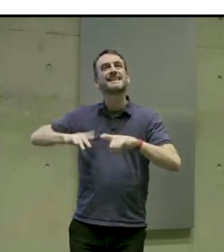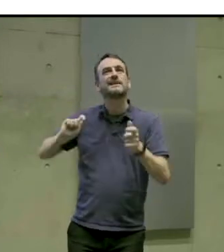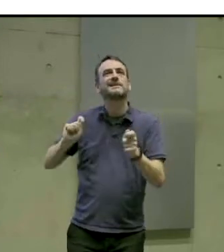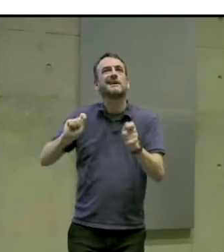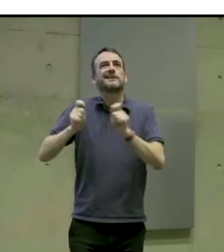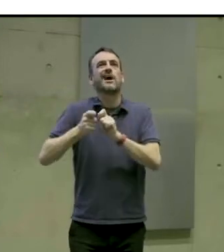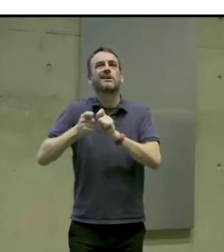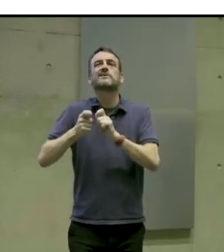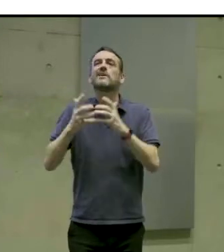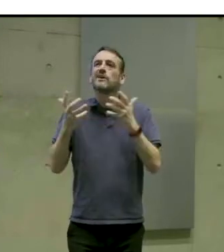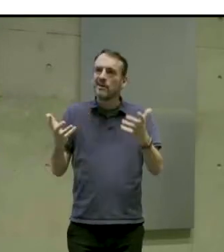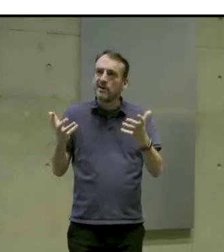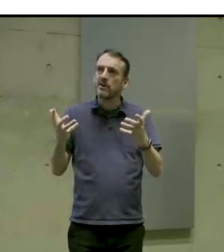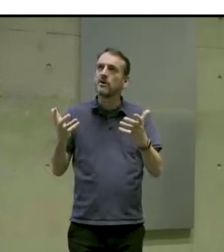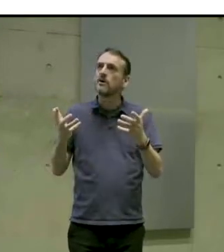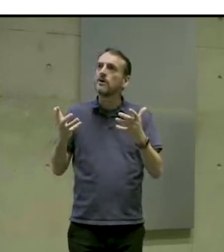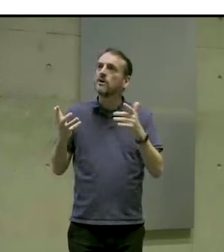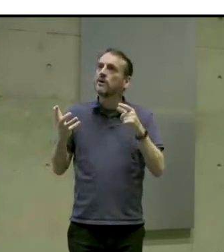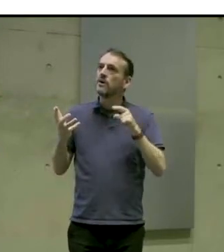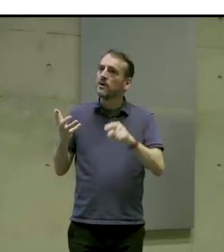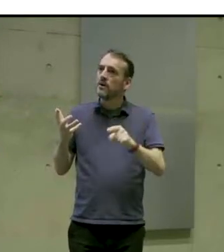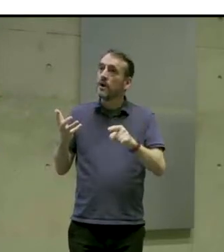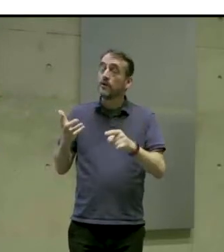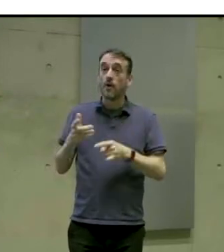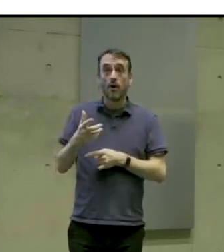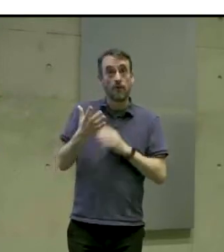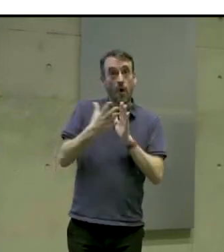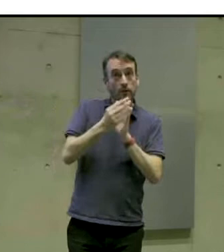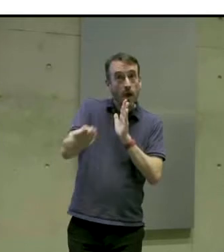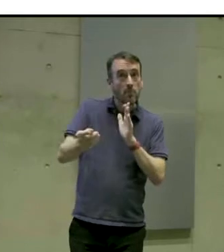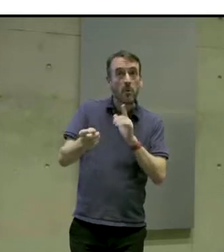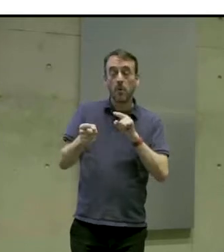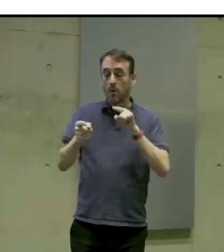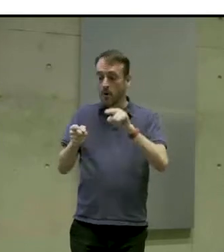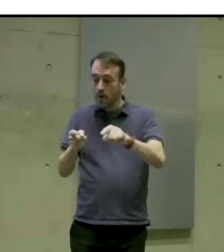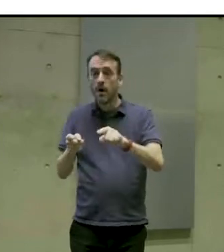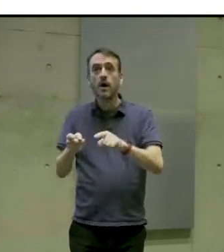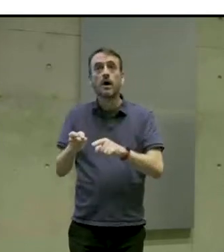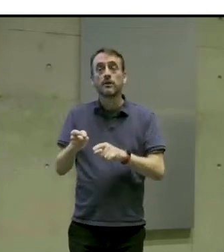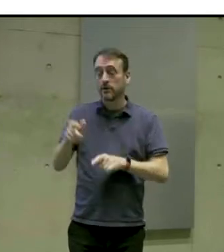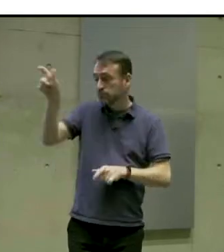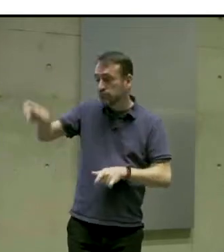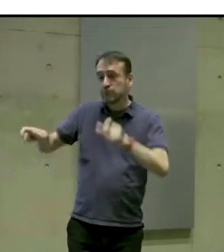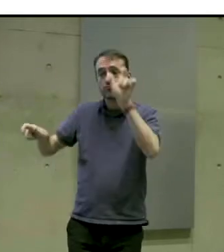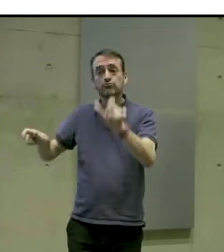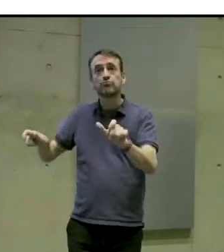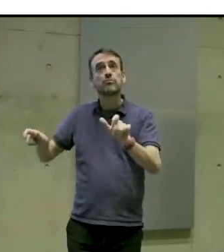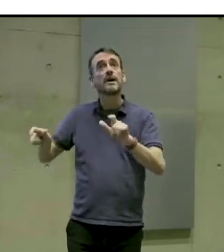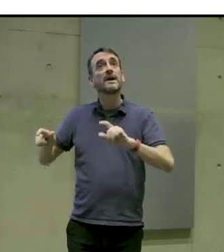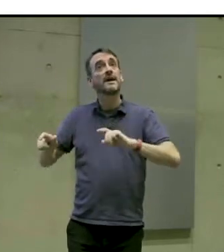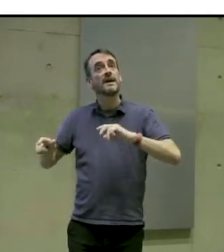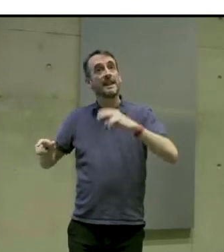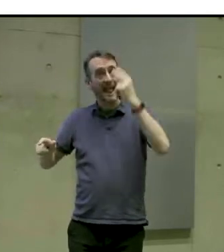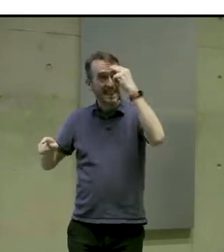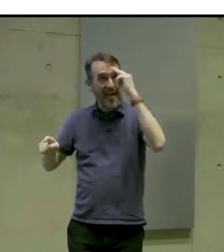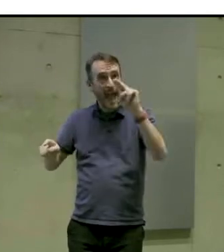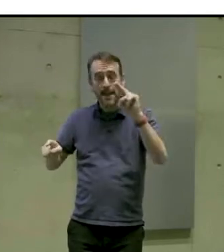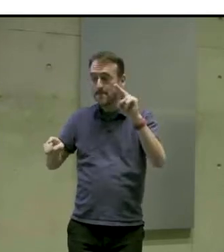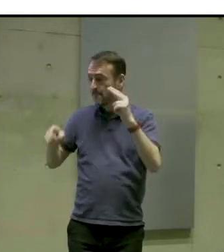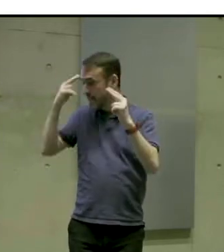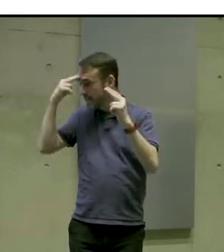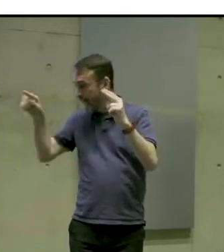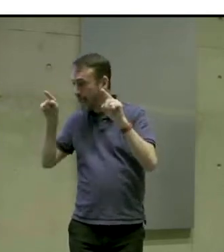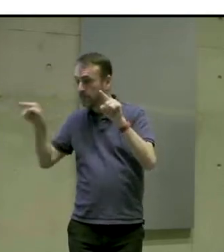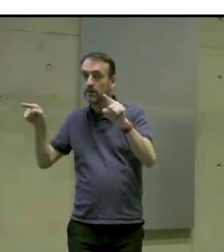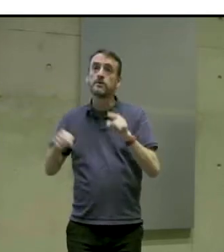So things like being able to add speaker names and speaker intonation. Because if someone cannot hear the